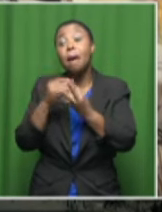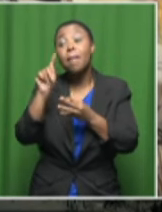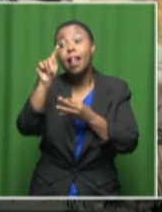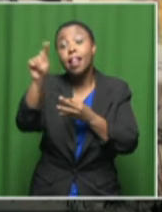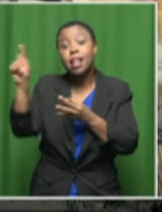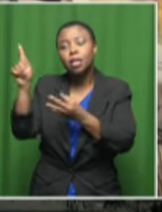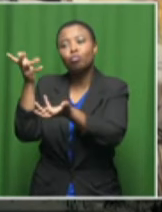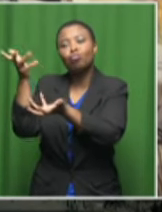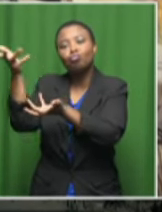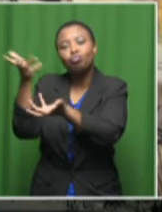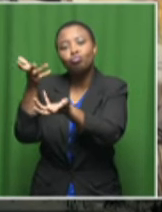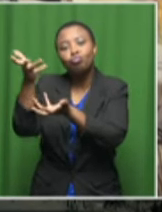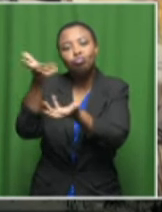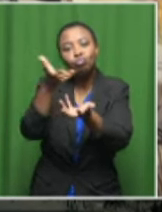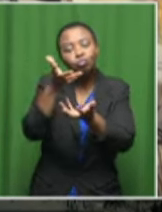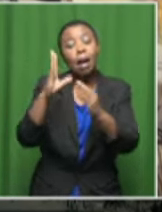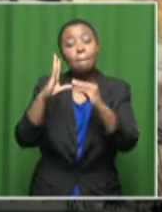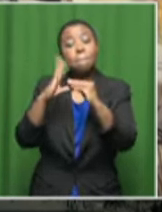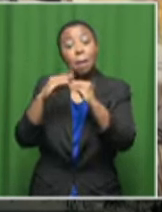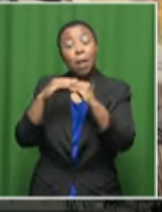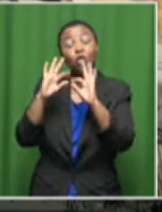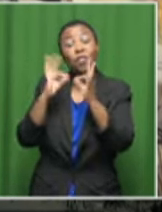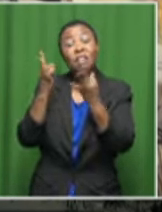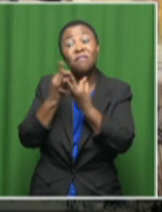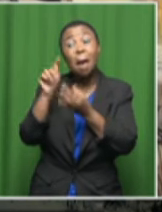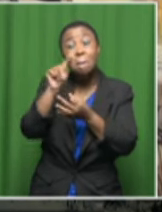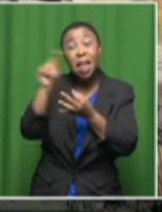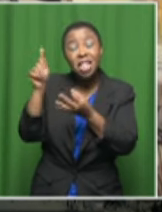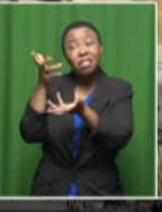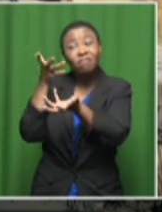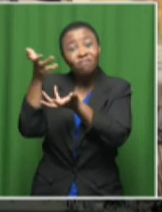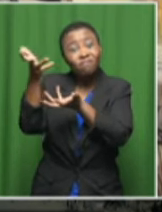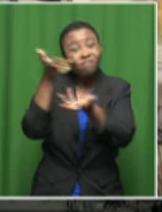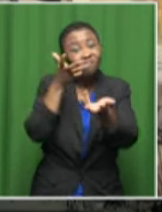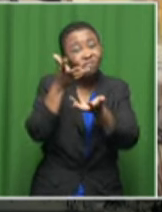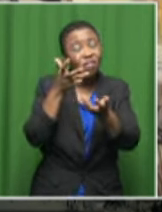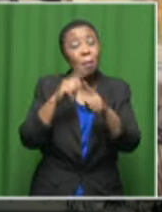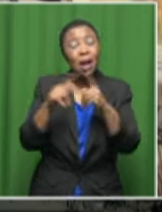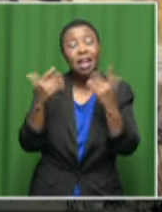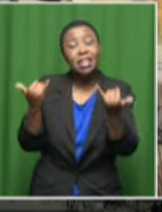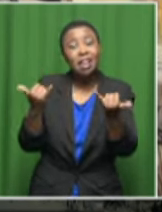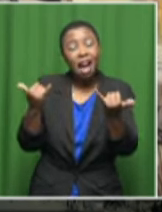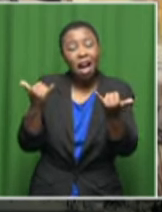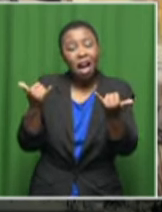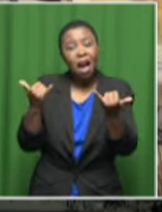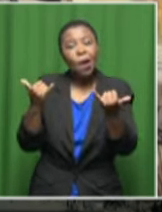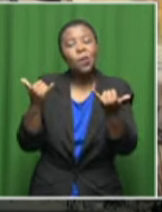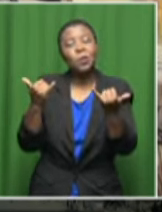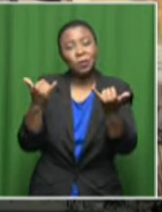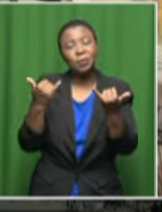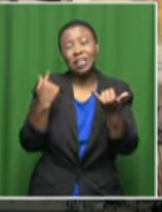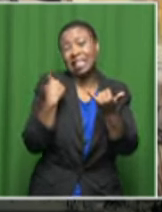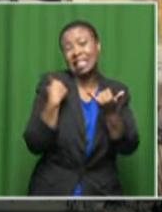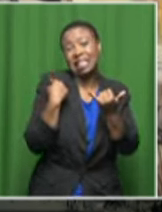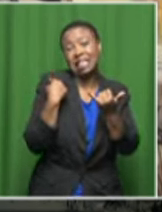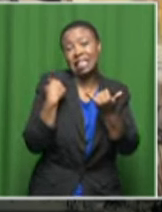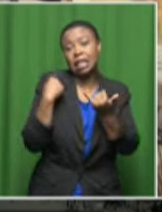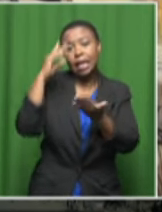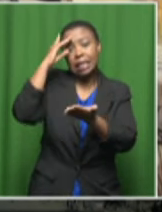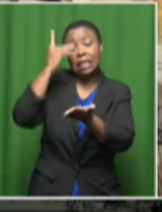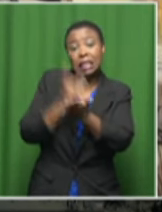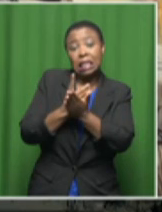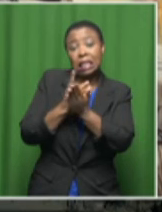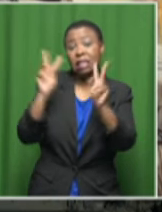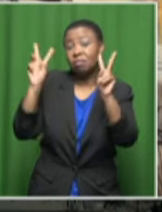members of these families, there is, of course, given now with the latest decision on the Craddock IV,